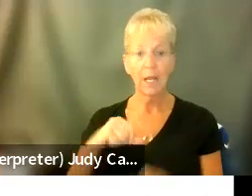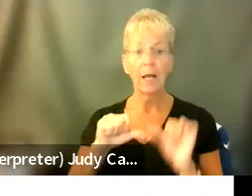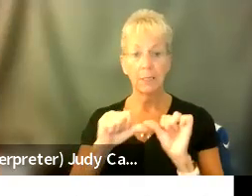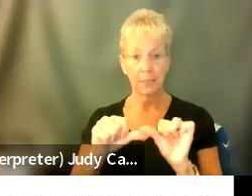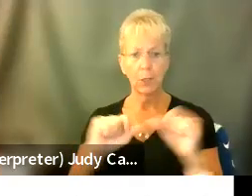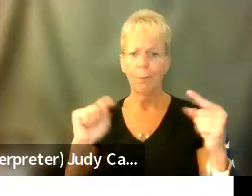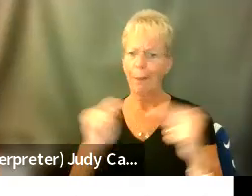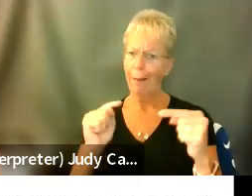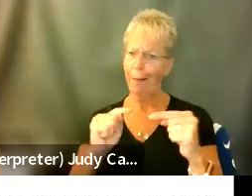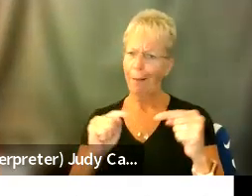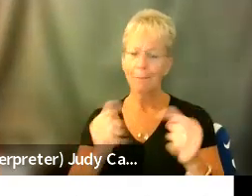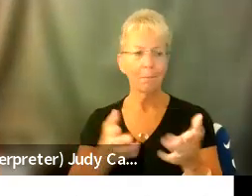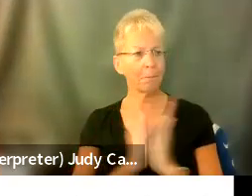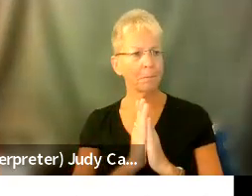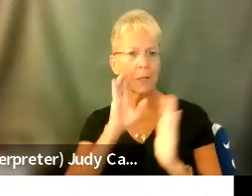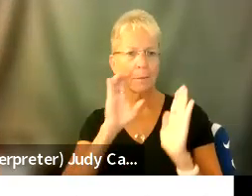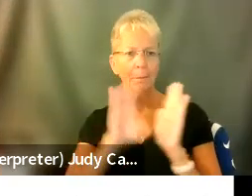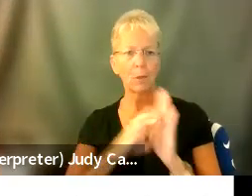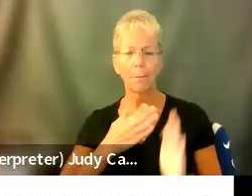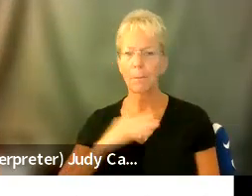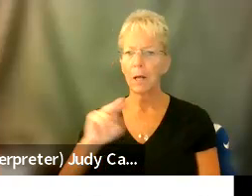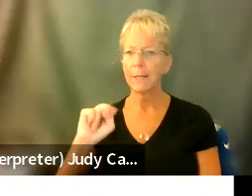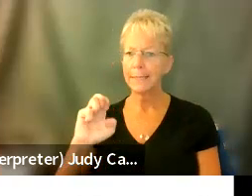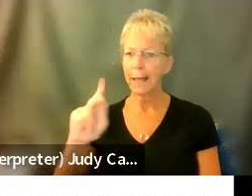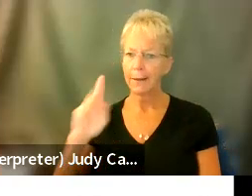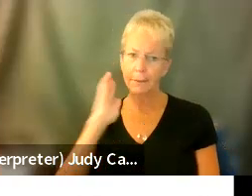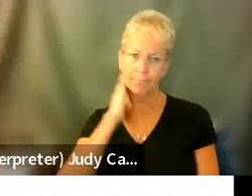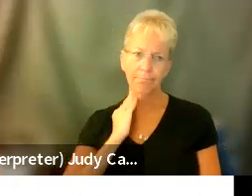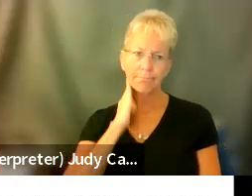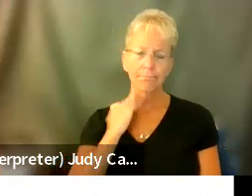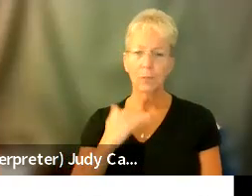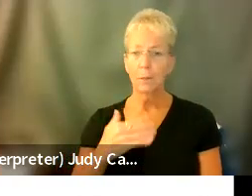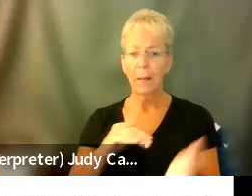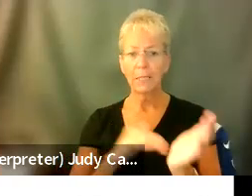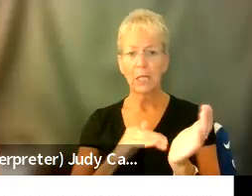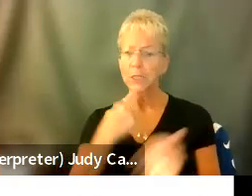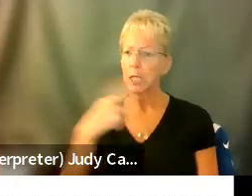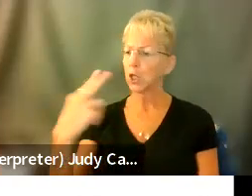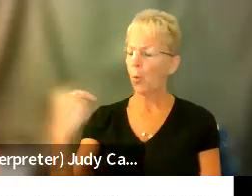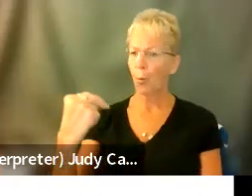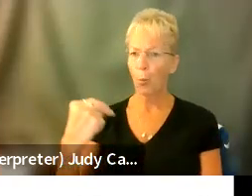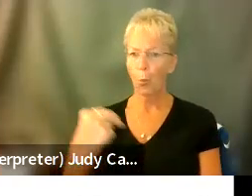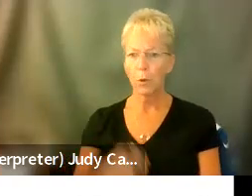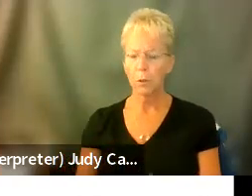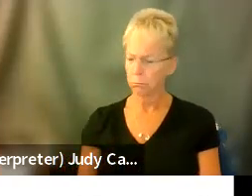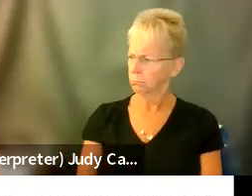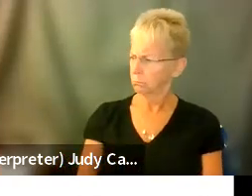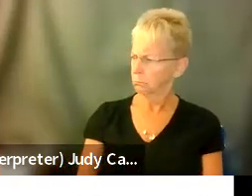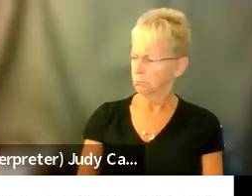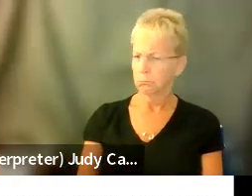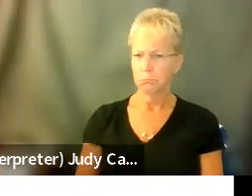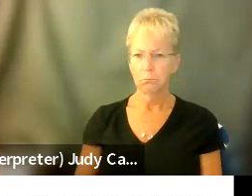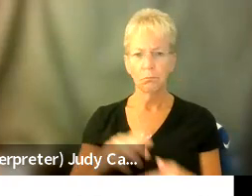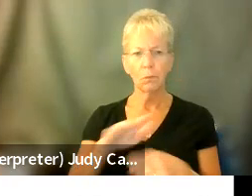pain. So I asked for images of my neck and all my doctors said no in Virginia. Local